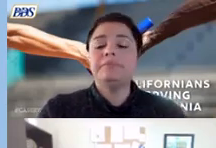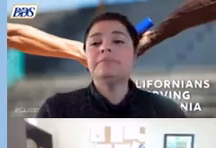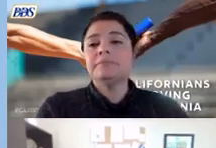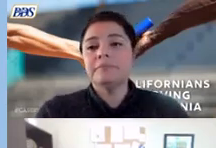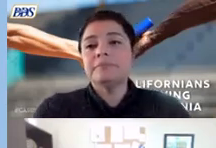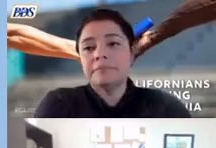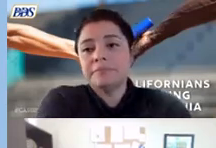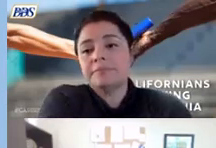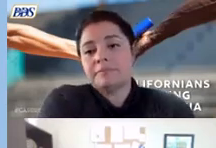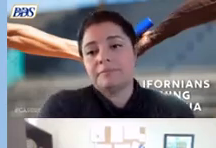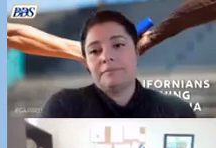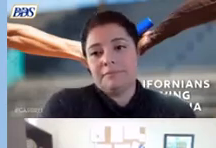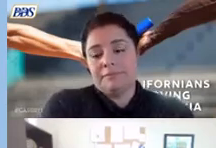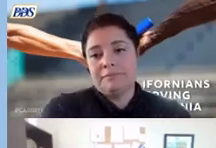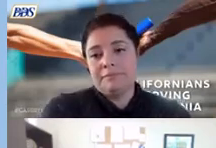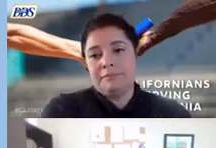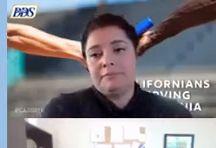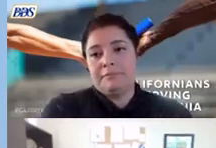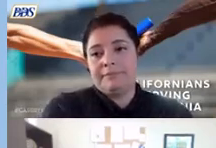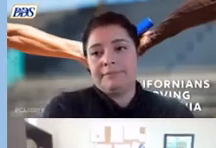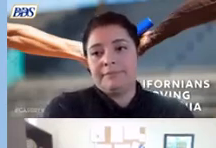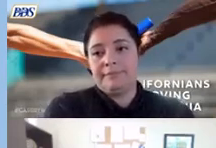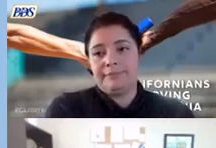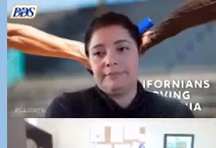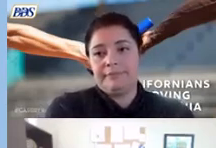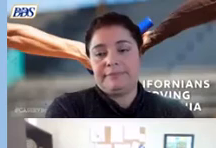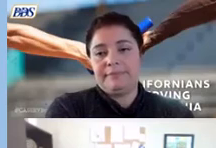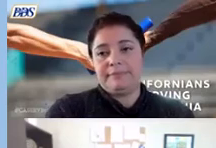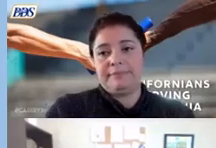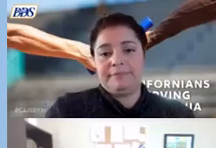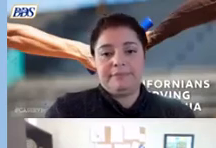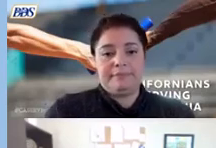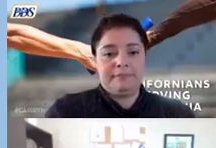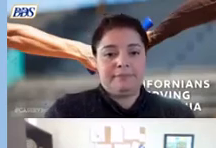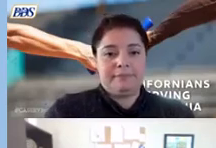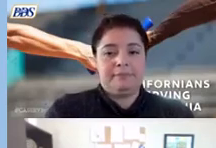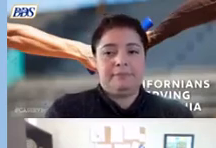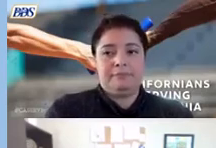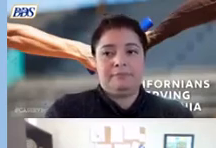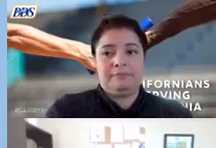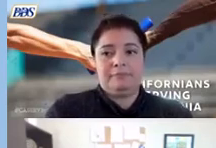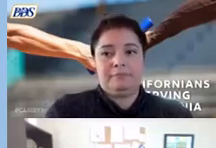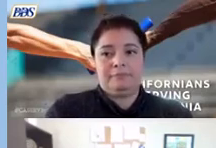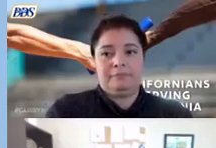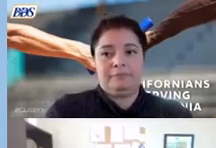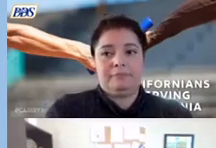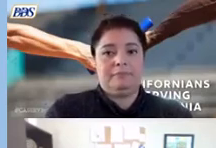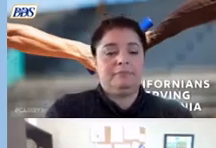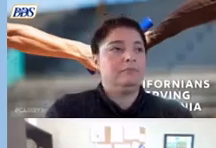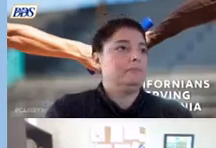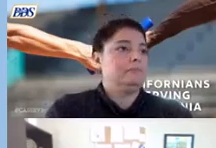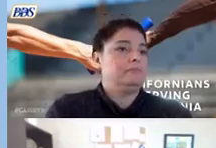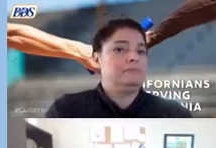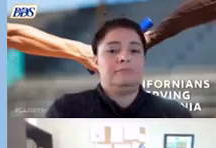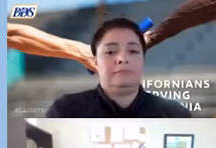same area uh where we post the advertisement of this meeting and because we do have email contacts for